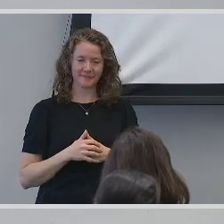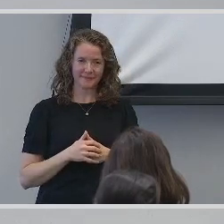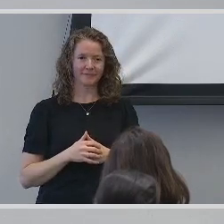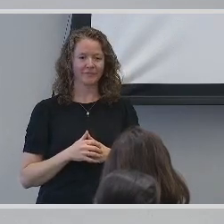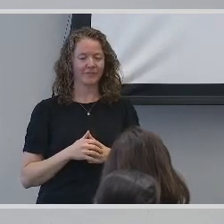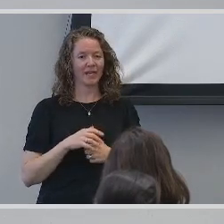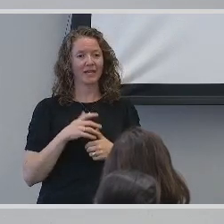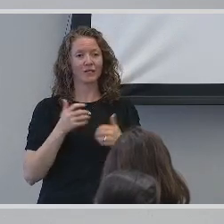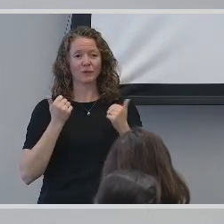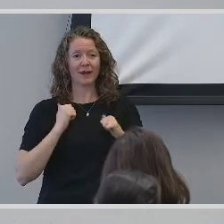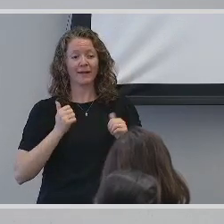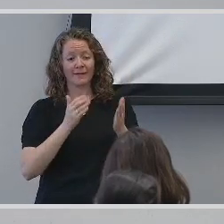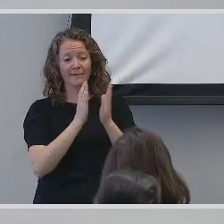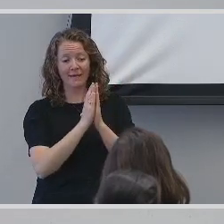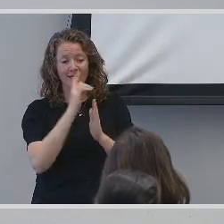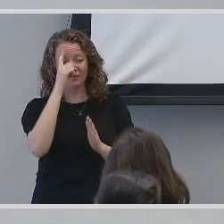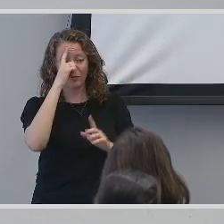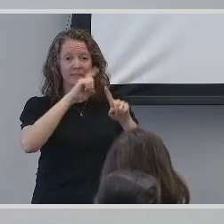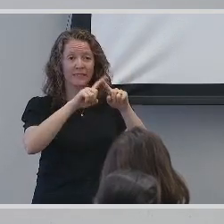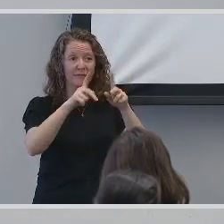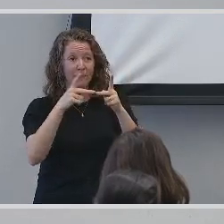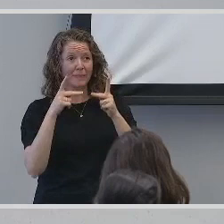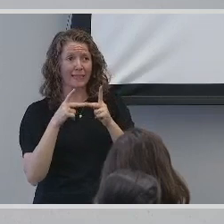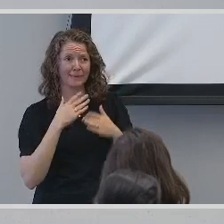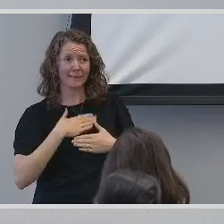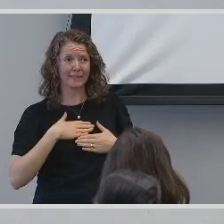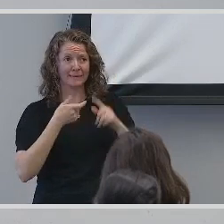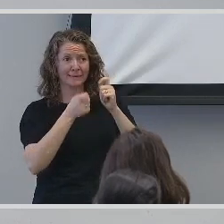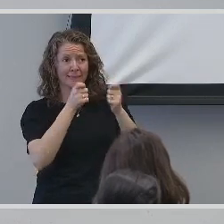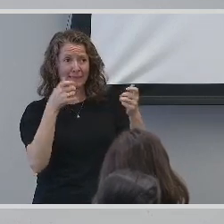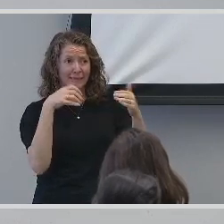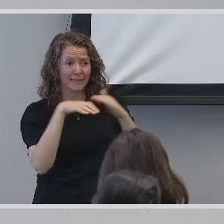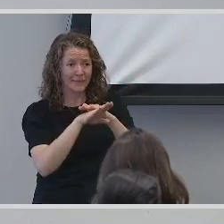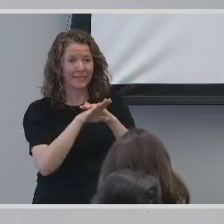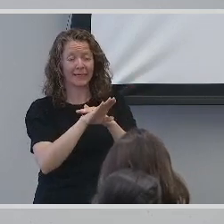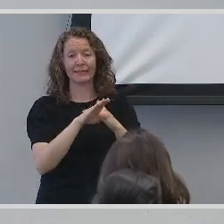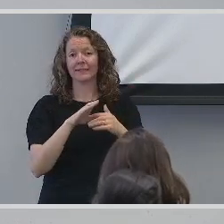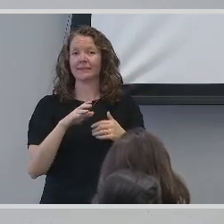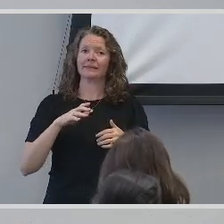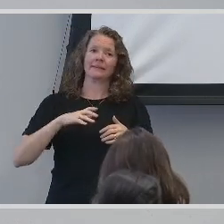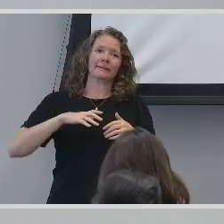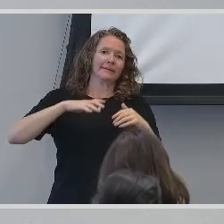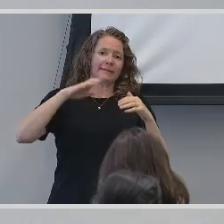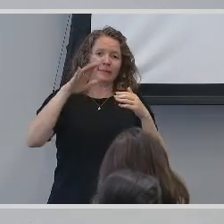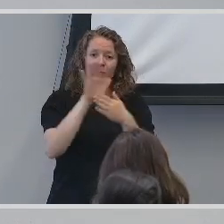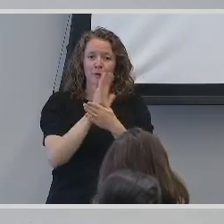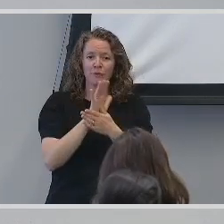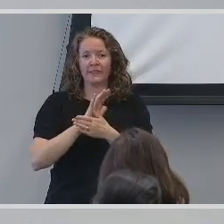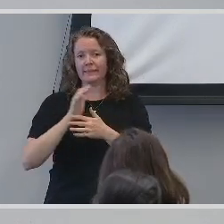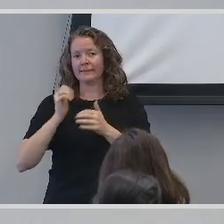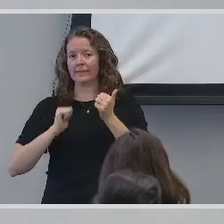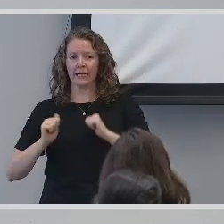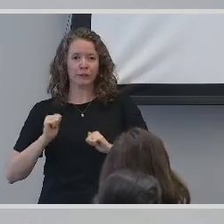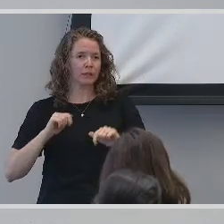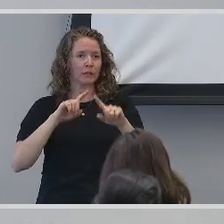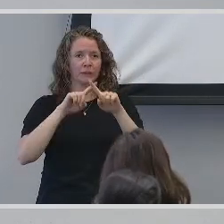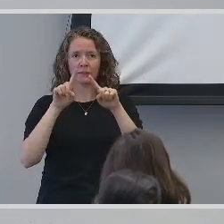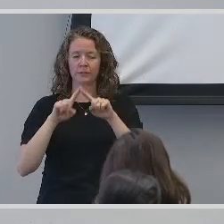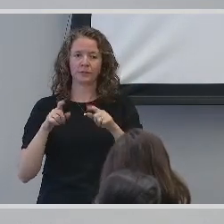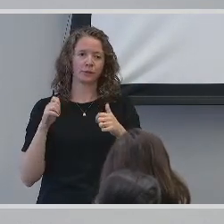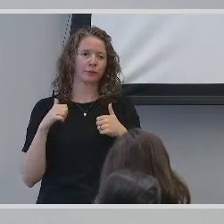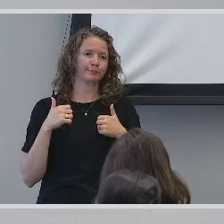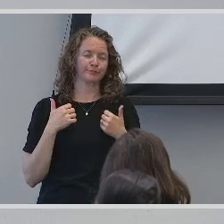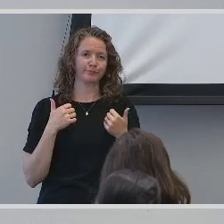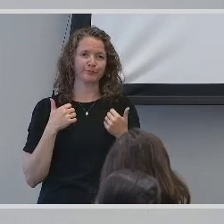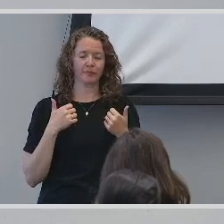seeking accommodations at various places, from educational institutions to movie theaters and concert venues. The process of